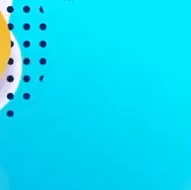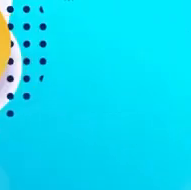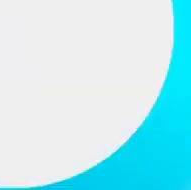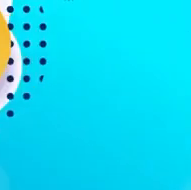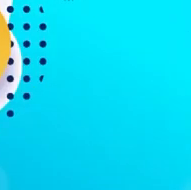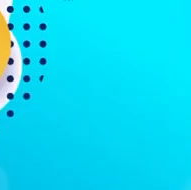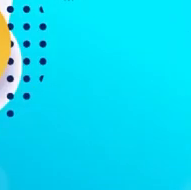Thank